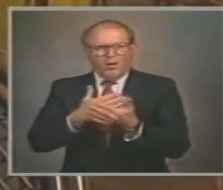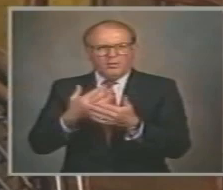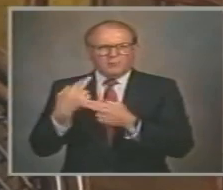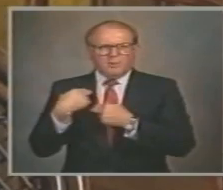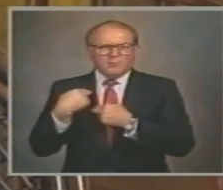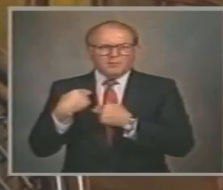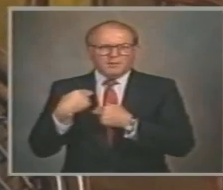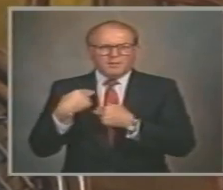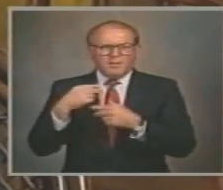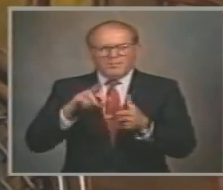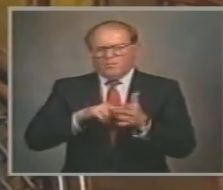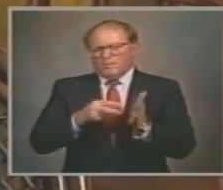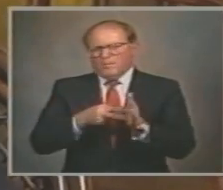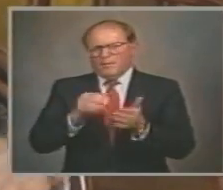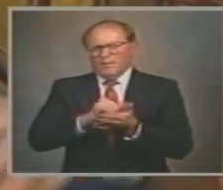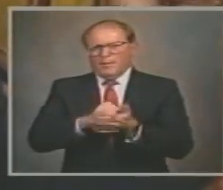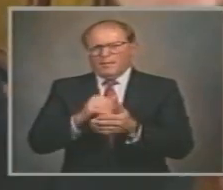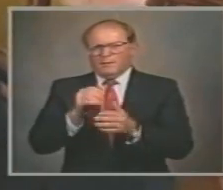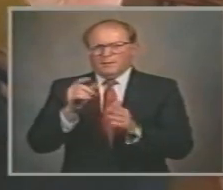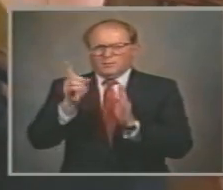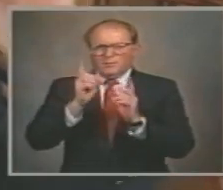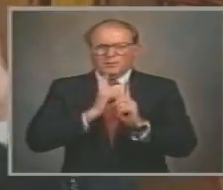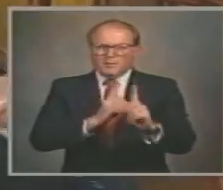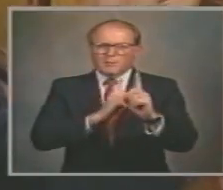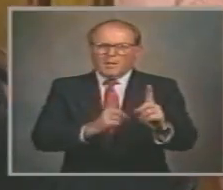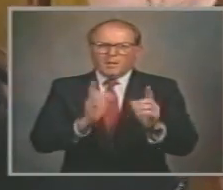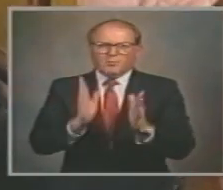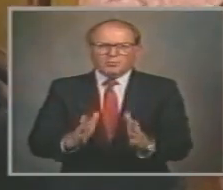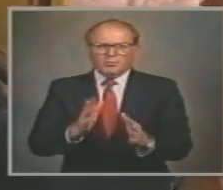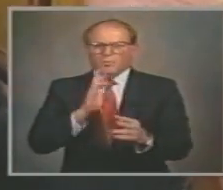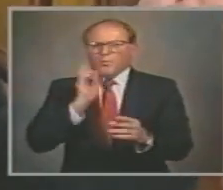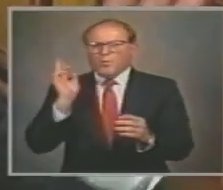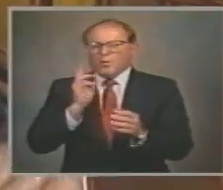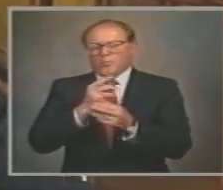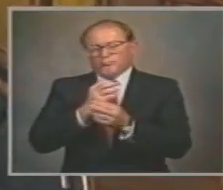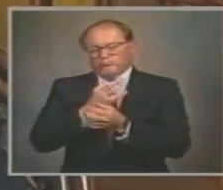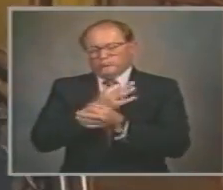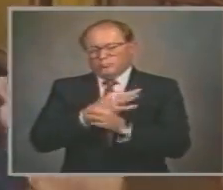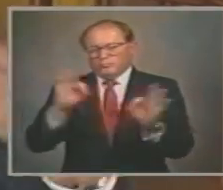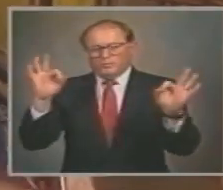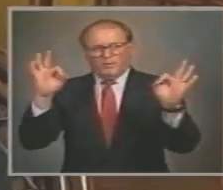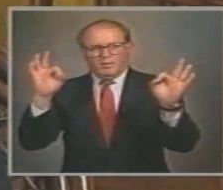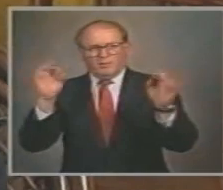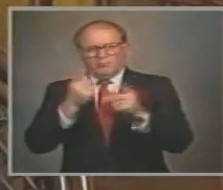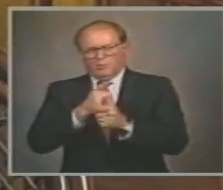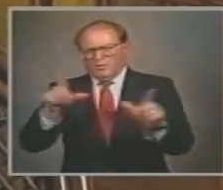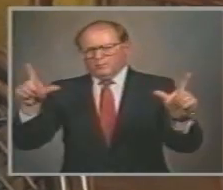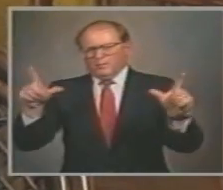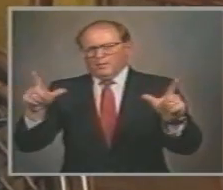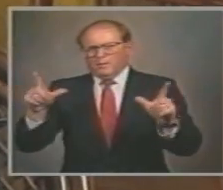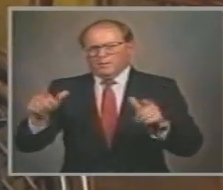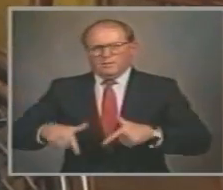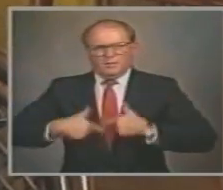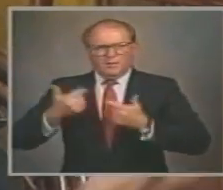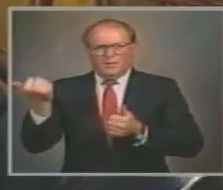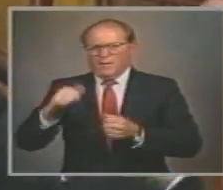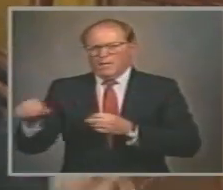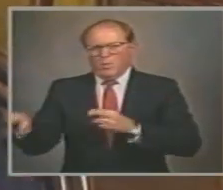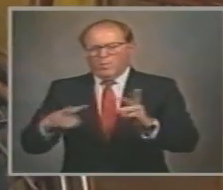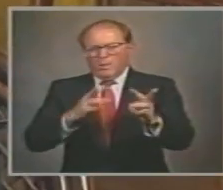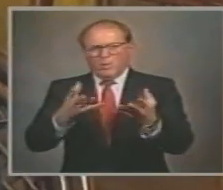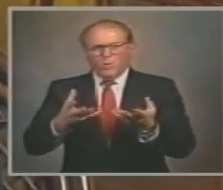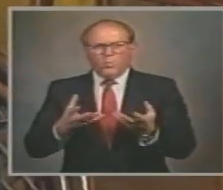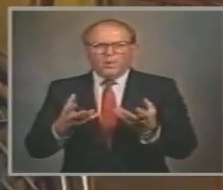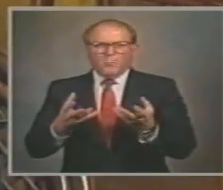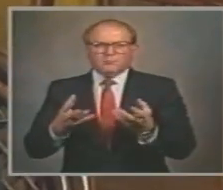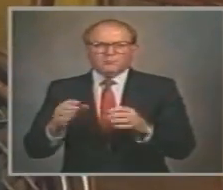disciples are liberated And may break all the rules Cross over all the lines And live a life of self-indulgence To do as he